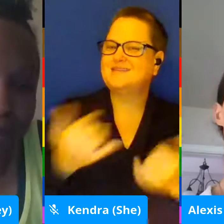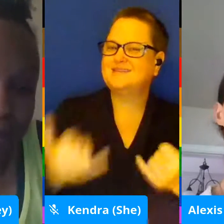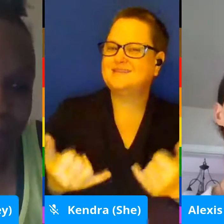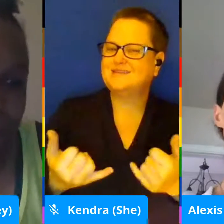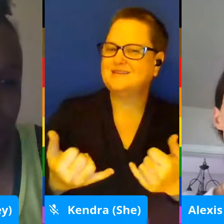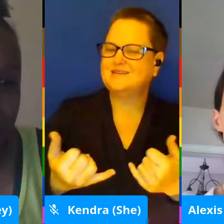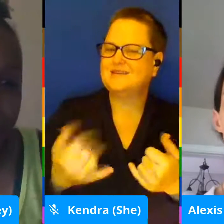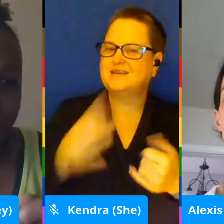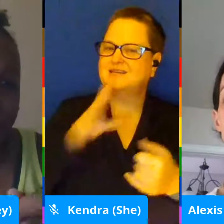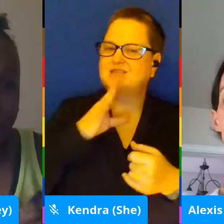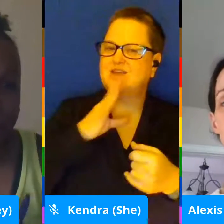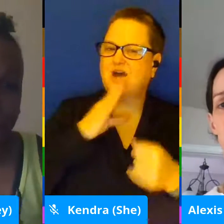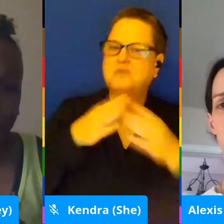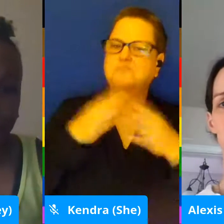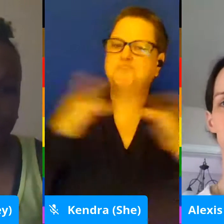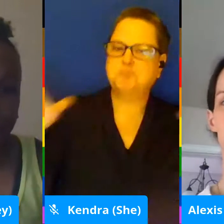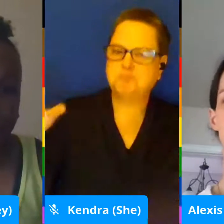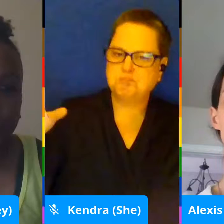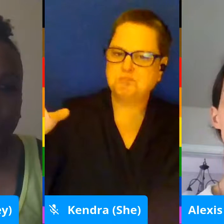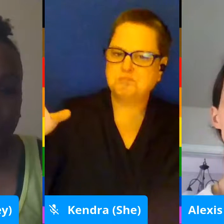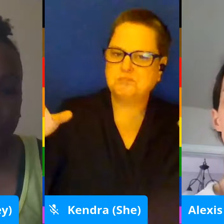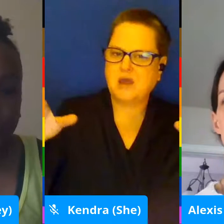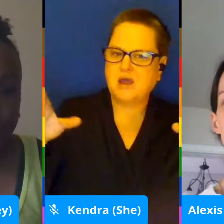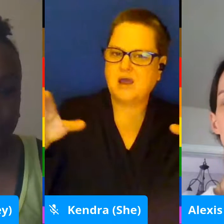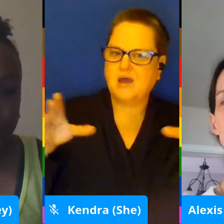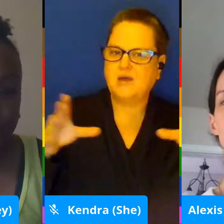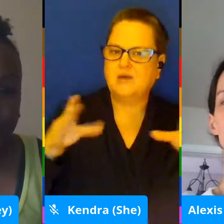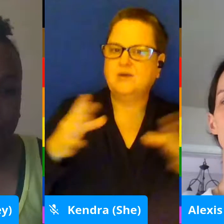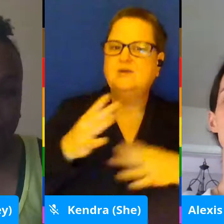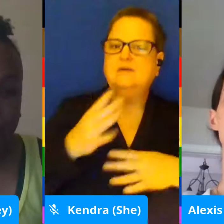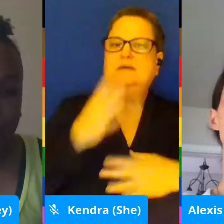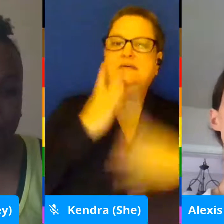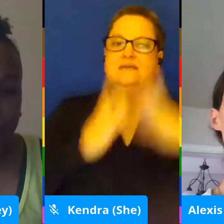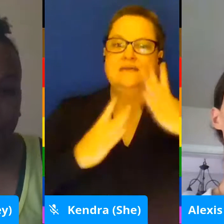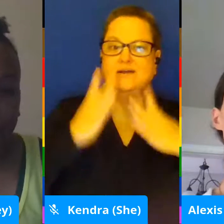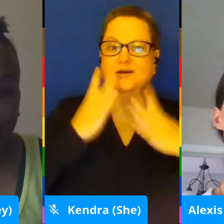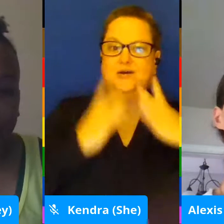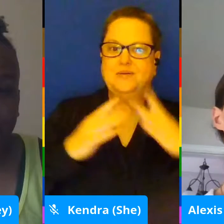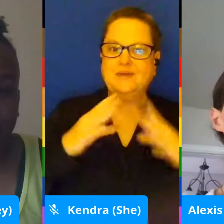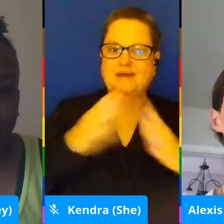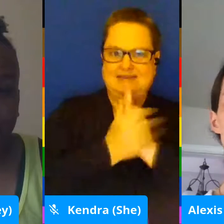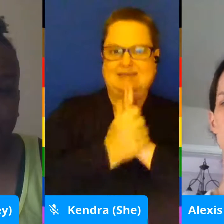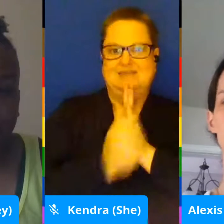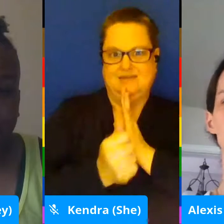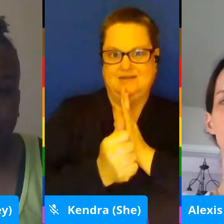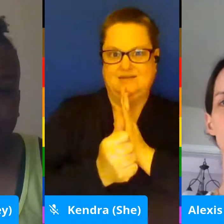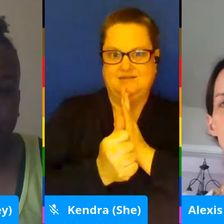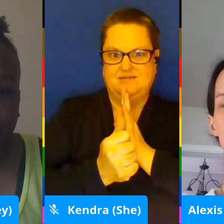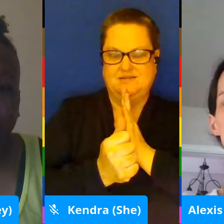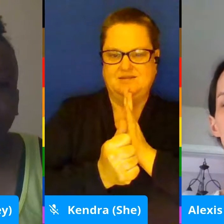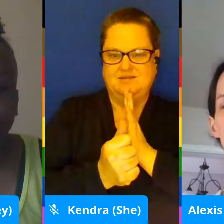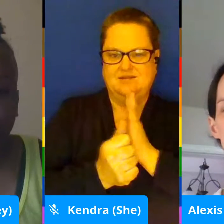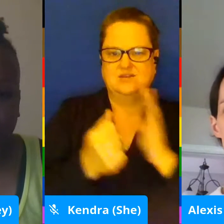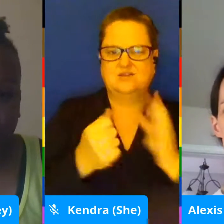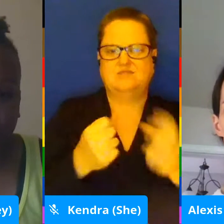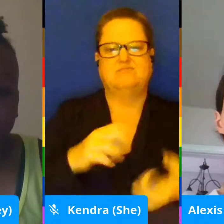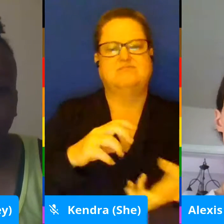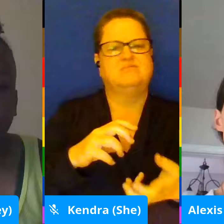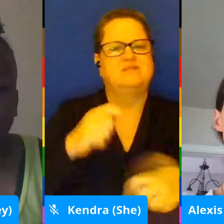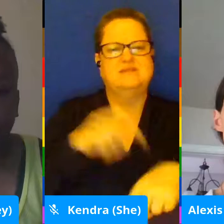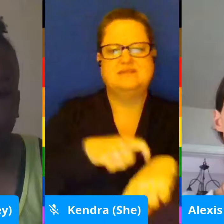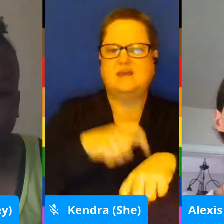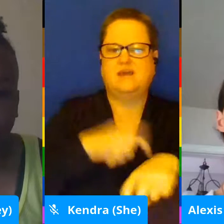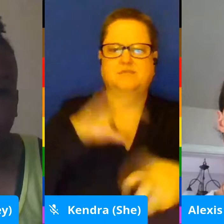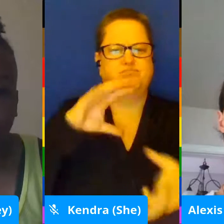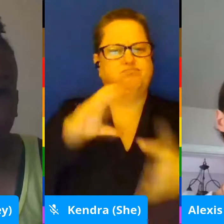broadly about coping skills. And during so many times of turmoil or trouble, and